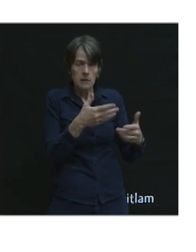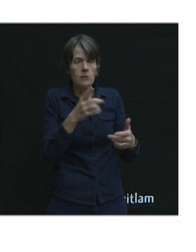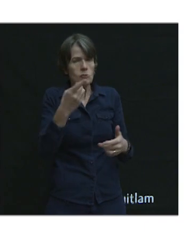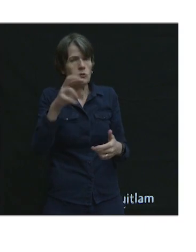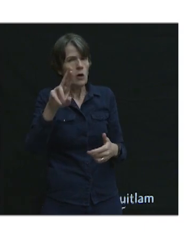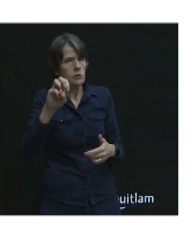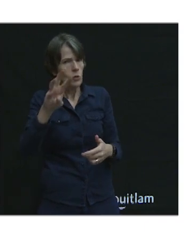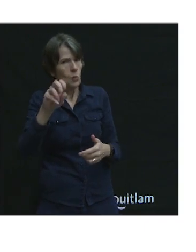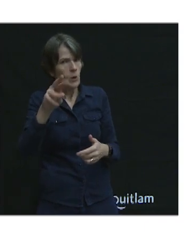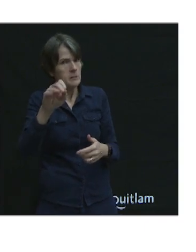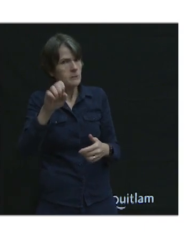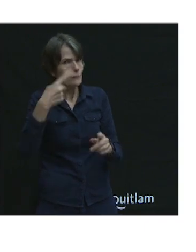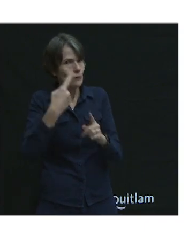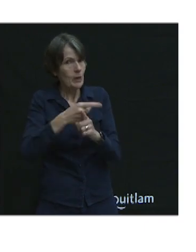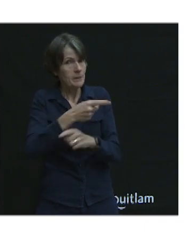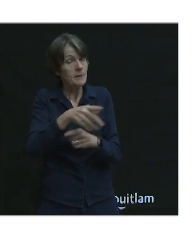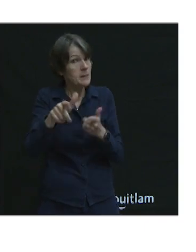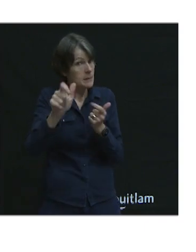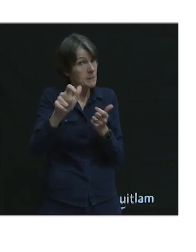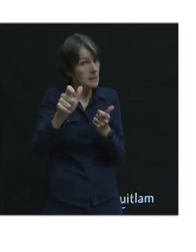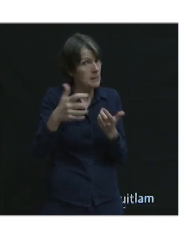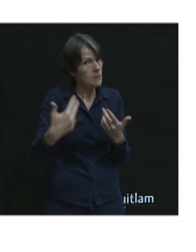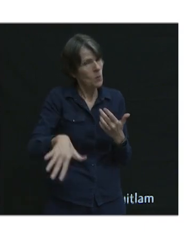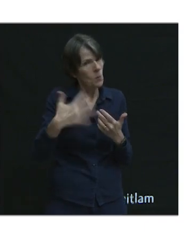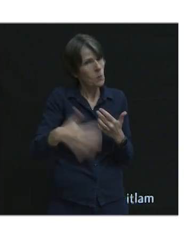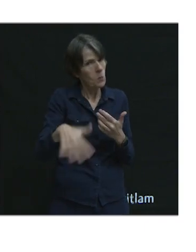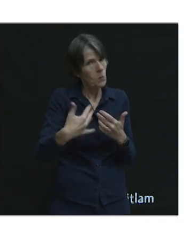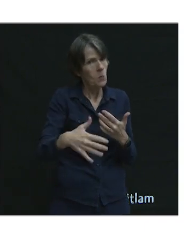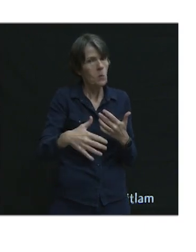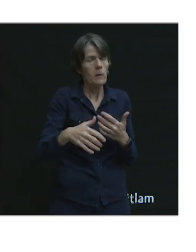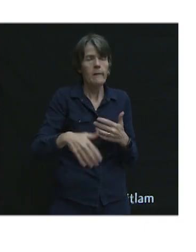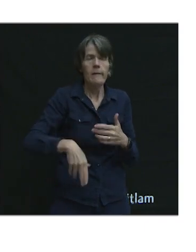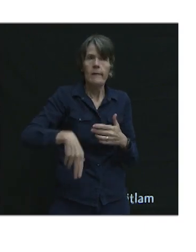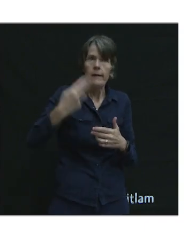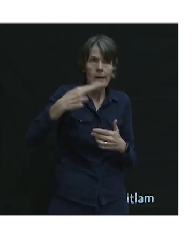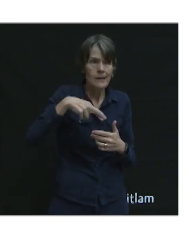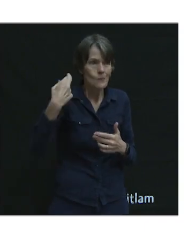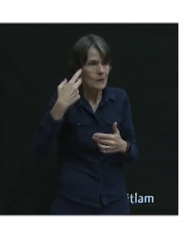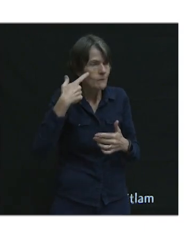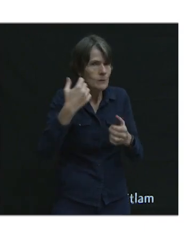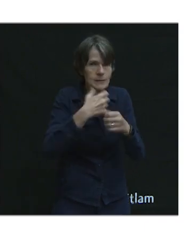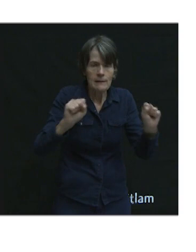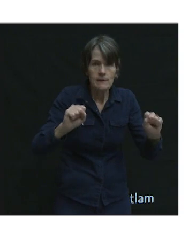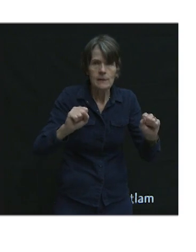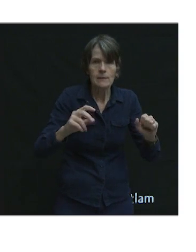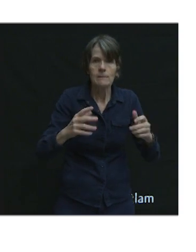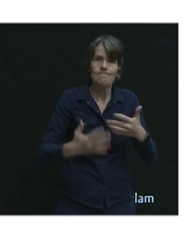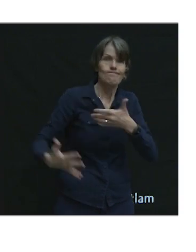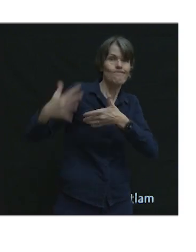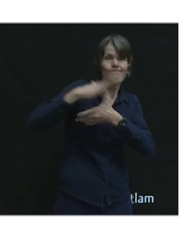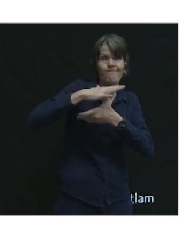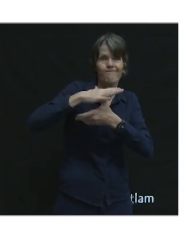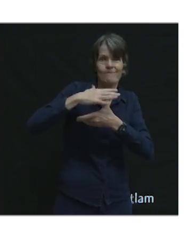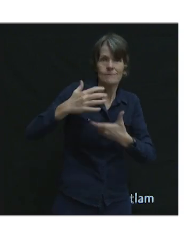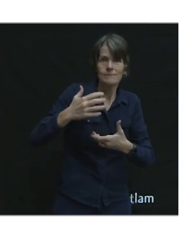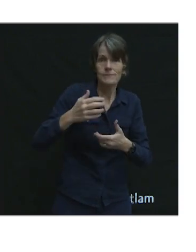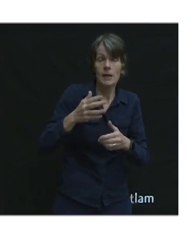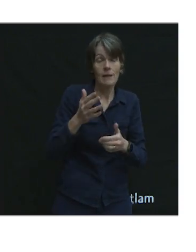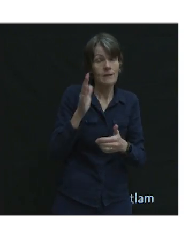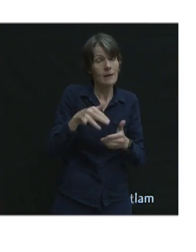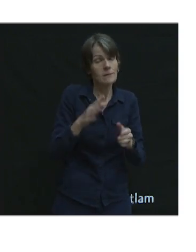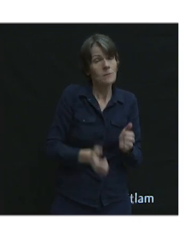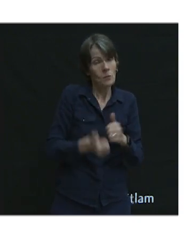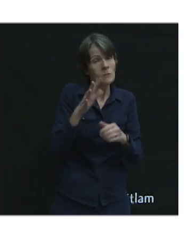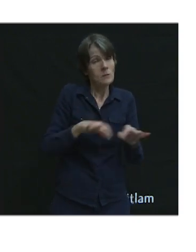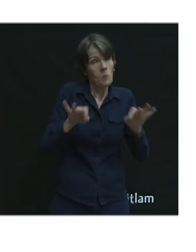as usual nailed it, speed is the largest risk factor when it comes to road safety. And it's the most important one that we need